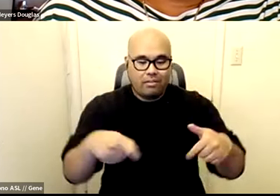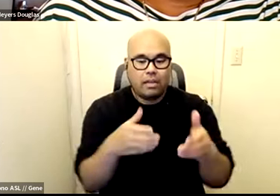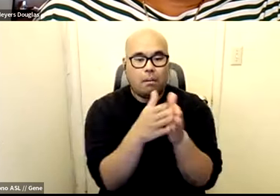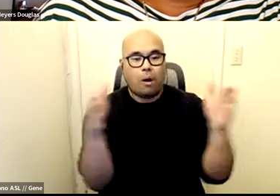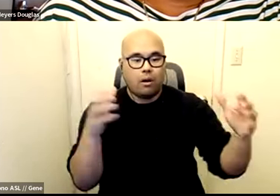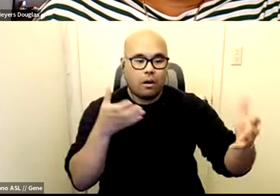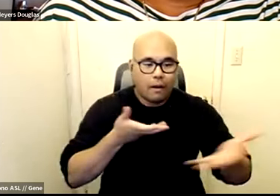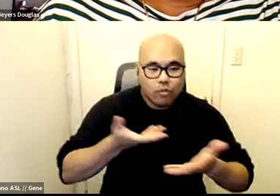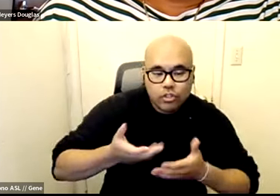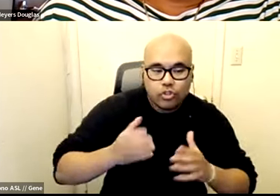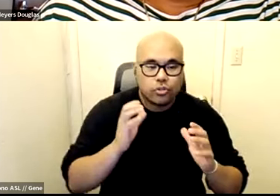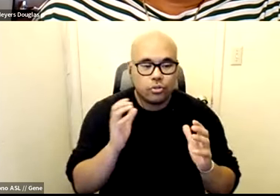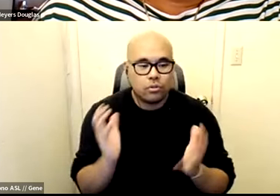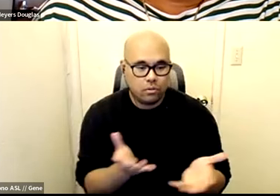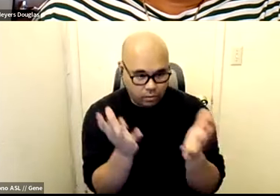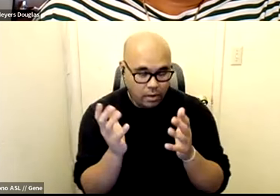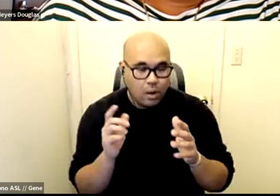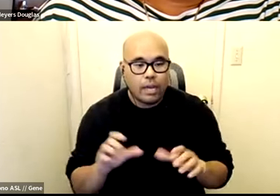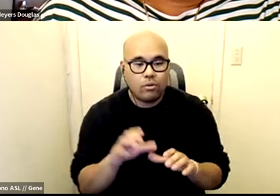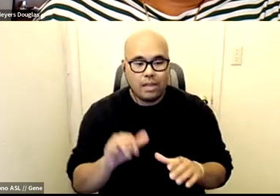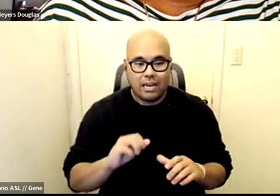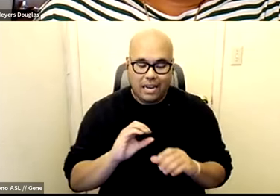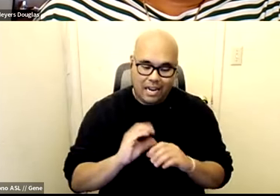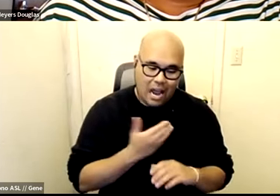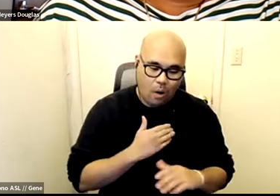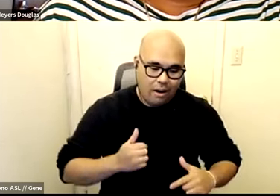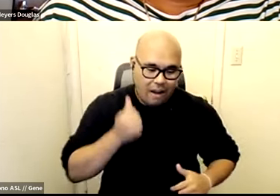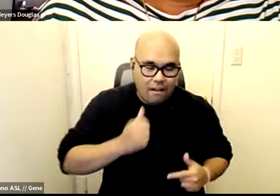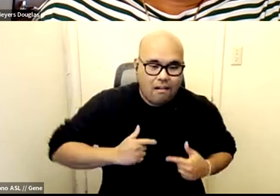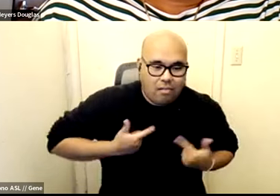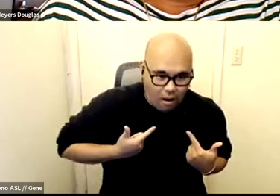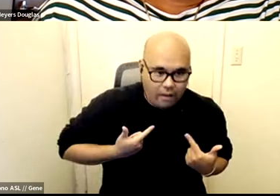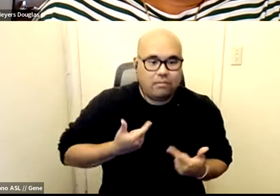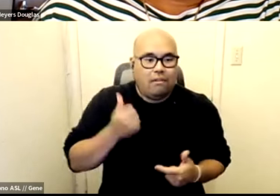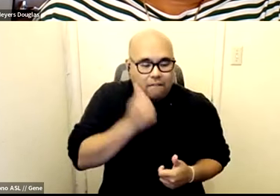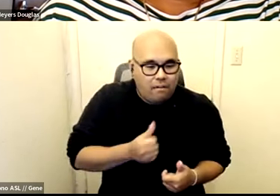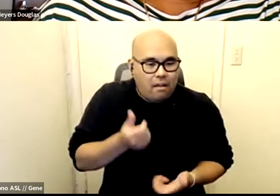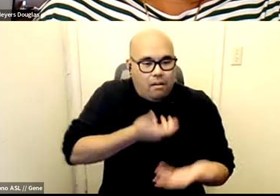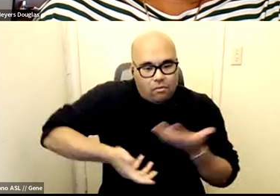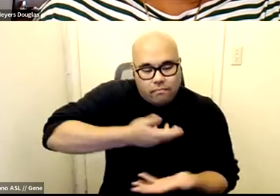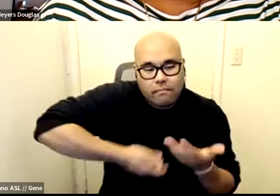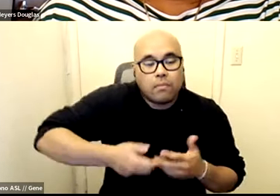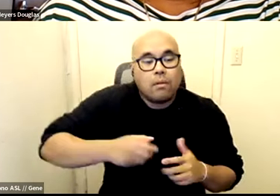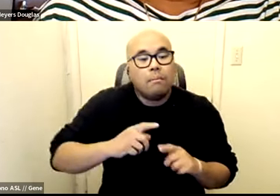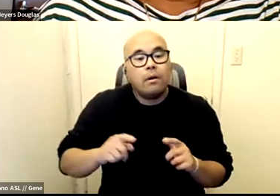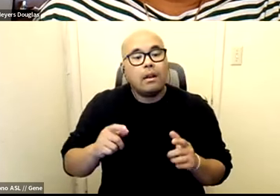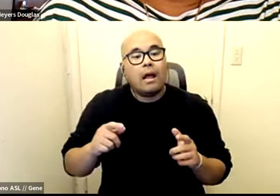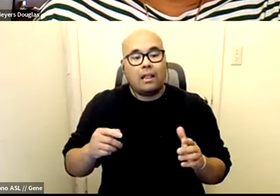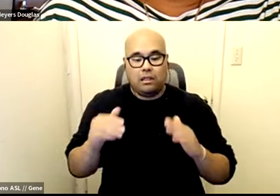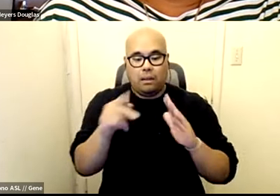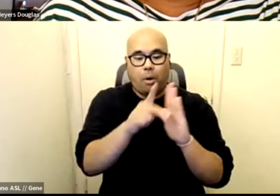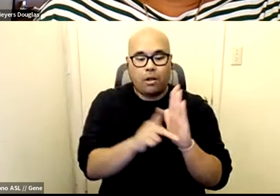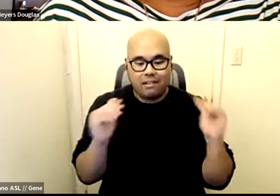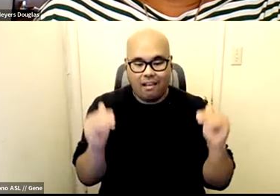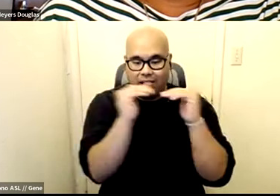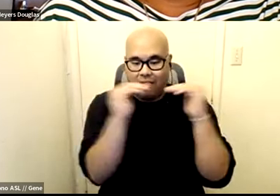each and every one of us can do in our lives and our daily interactions but thinking about you know the the policy level and the way that the drug war